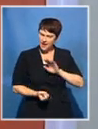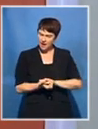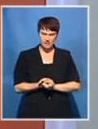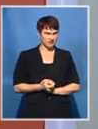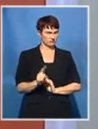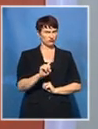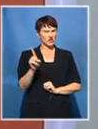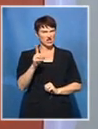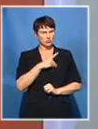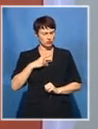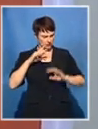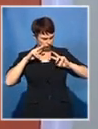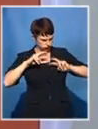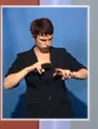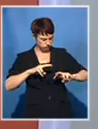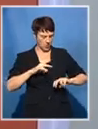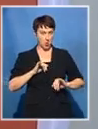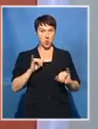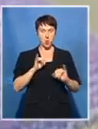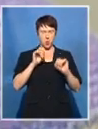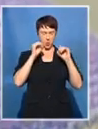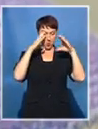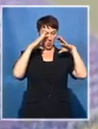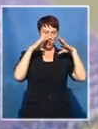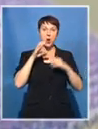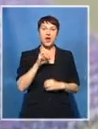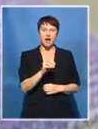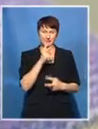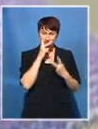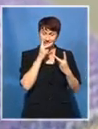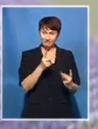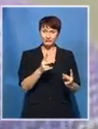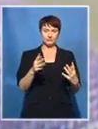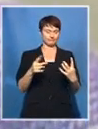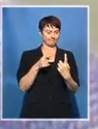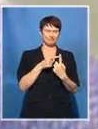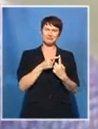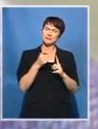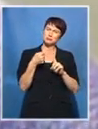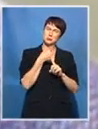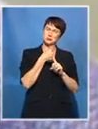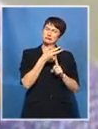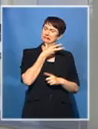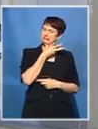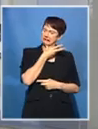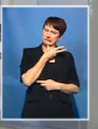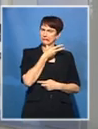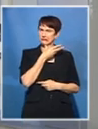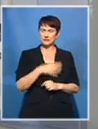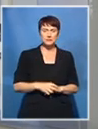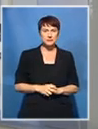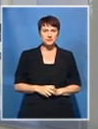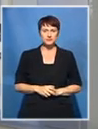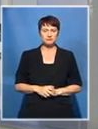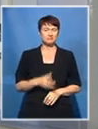Doctor's suspicions were raised. On close examination, evidence of repeated abuse was found. She